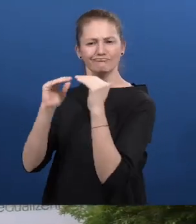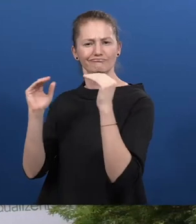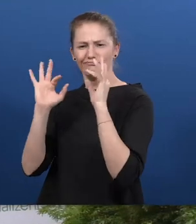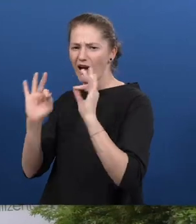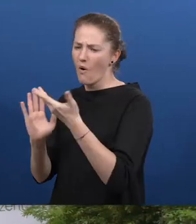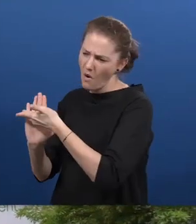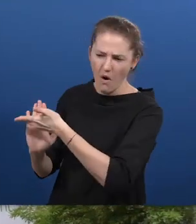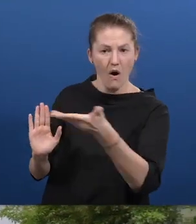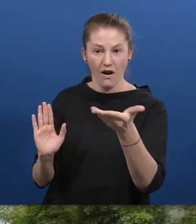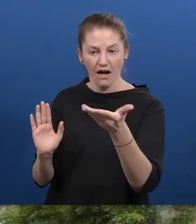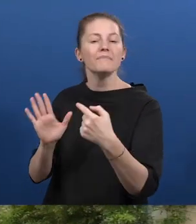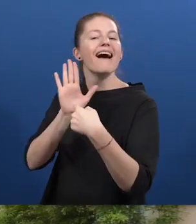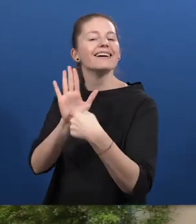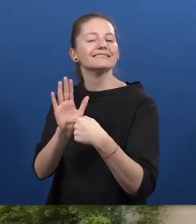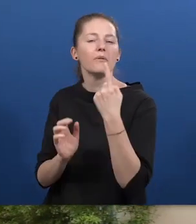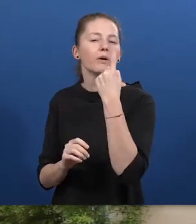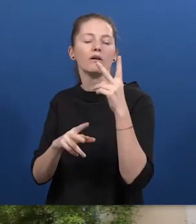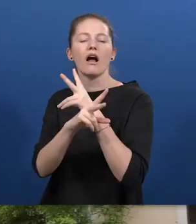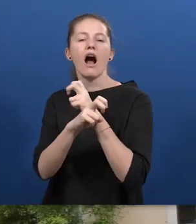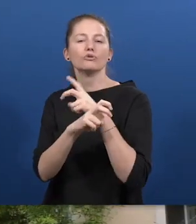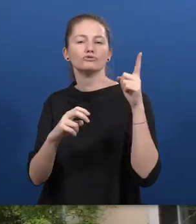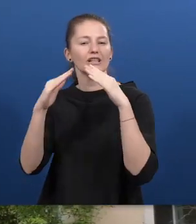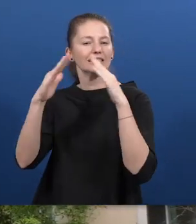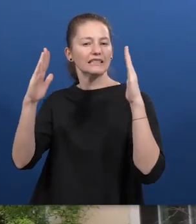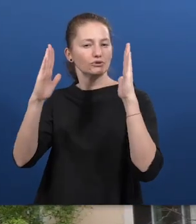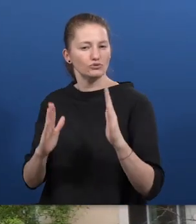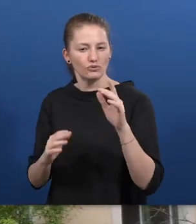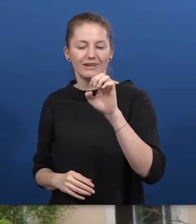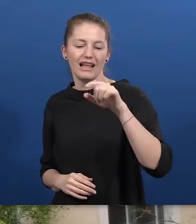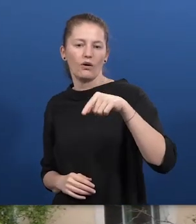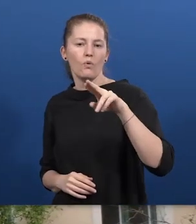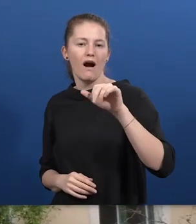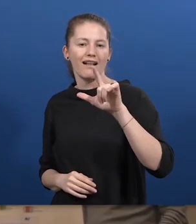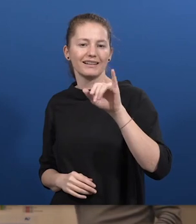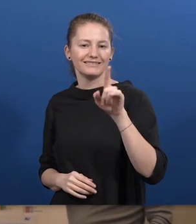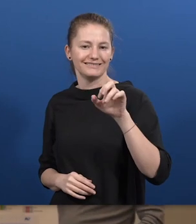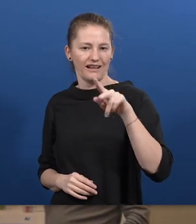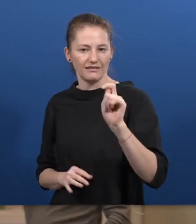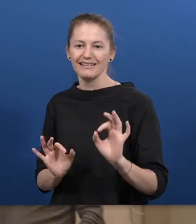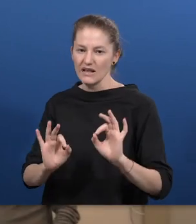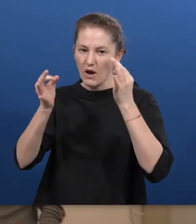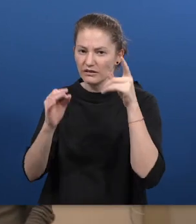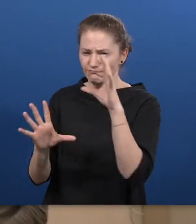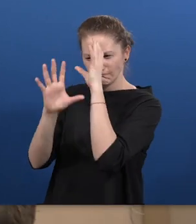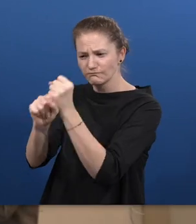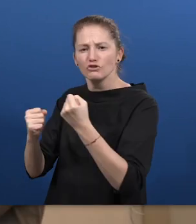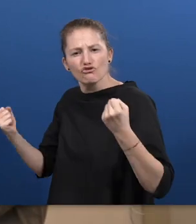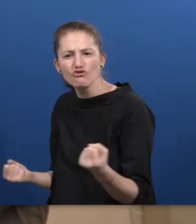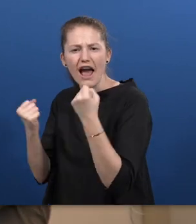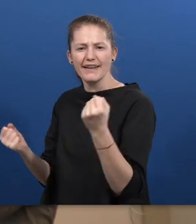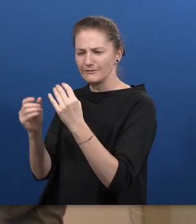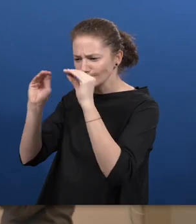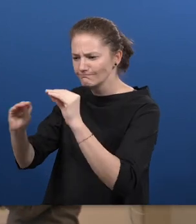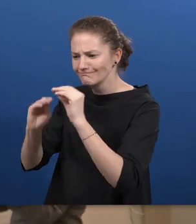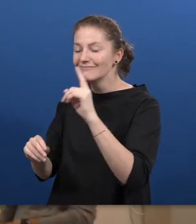equally available to everyone is shared by the Austrian Training and Consulting Institute Equallycent. It focuses on training courses and